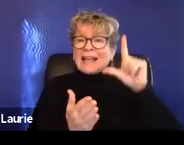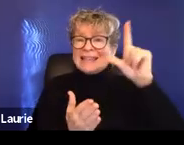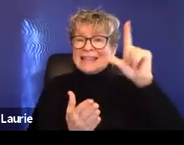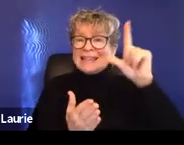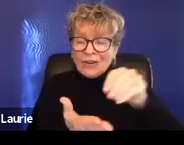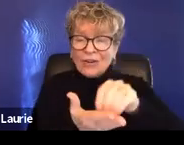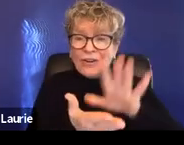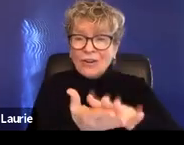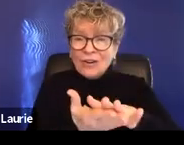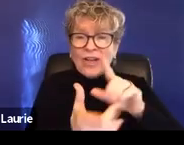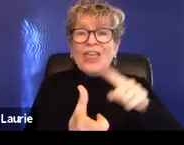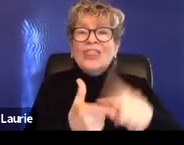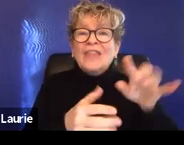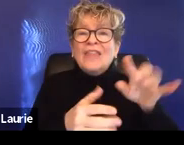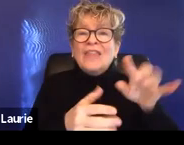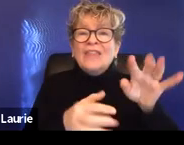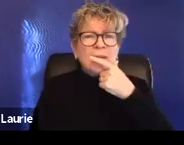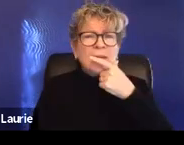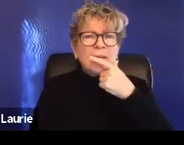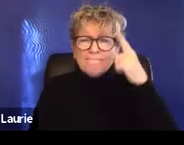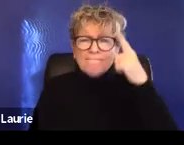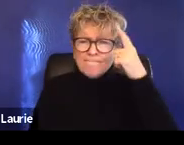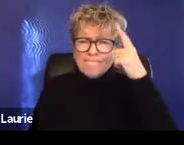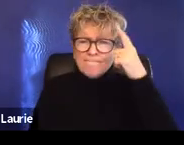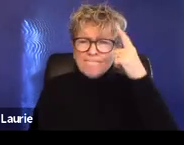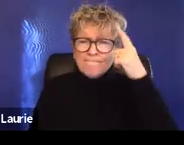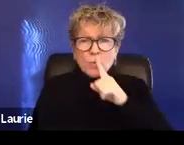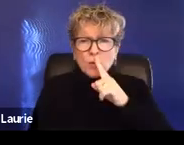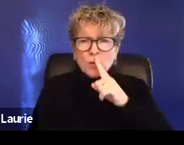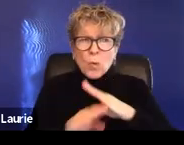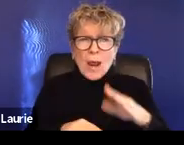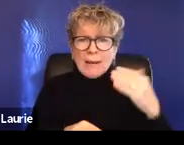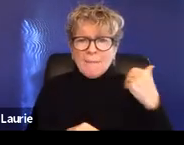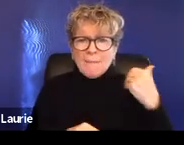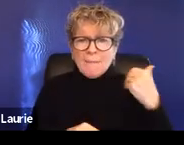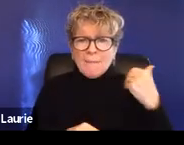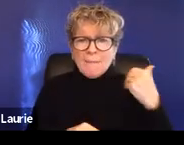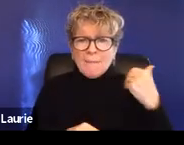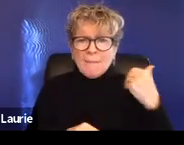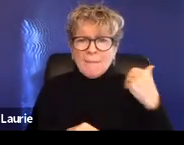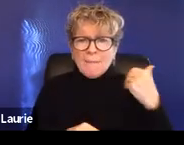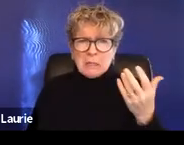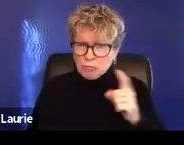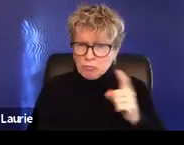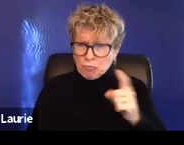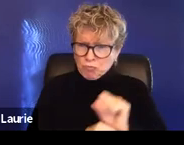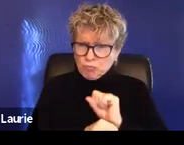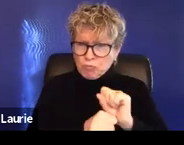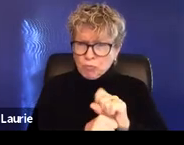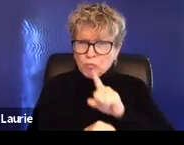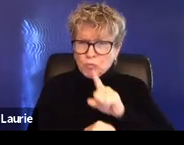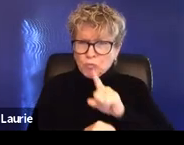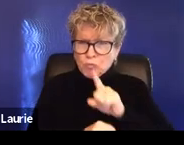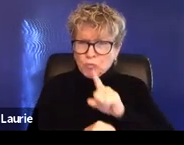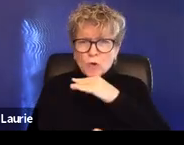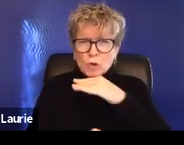lying because you didn't tell us this was happening before. So we just want to make sure that survivors are aware of that. And that's a conversation you